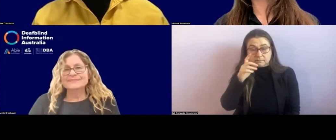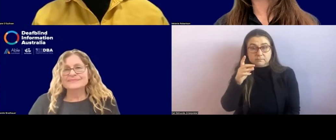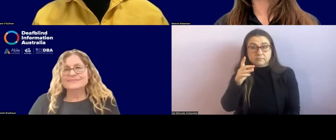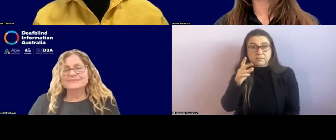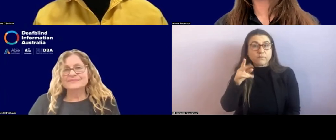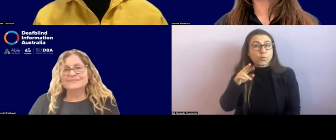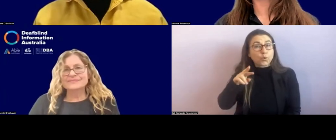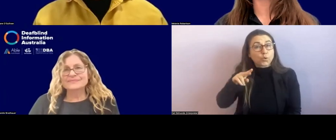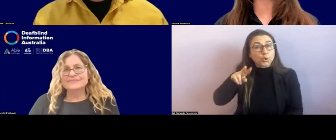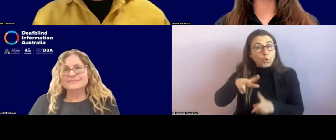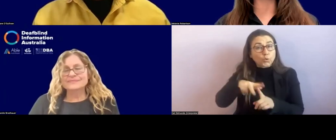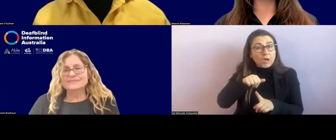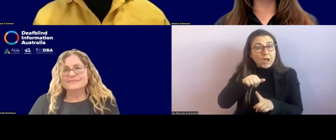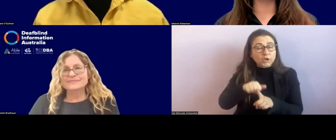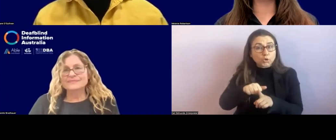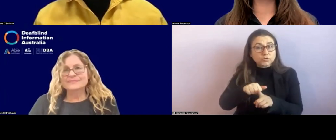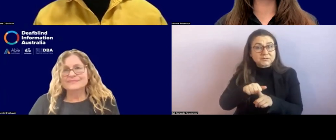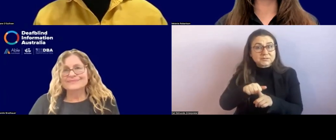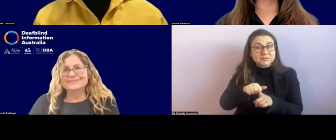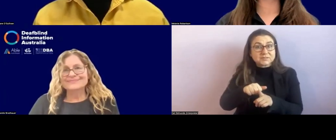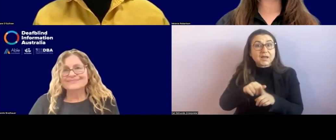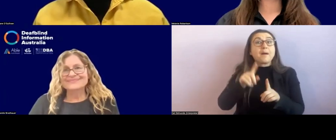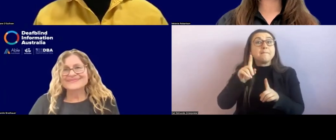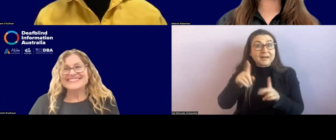co-diagnosis, um, in a wheelchair.